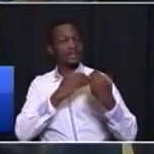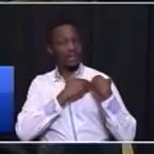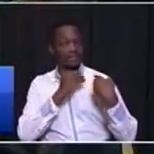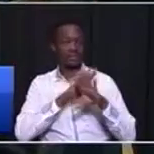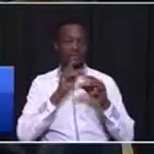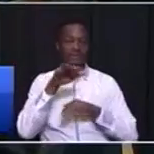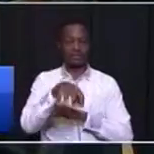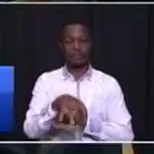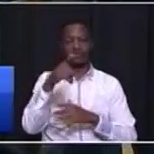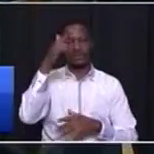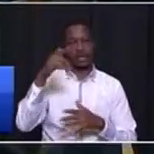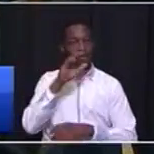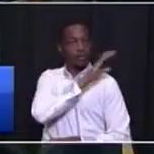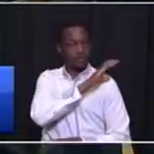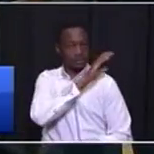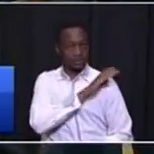commissioner.